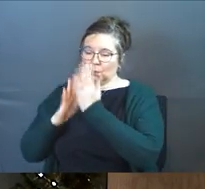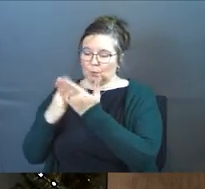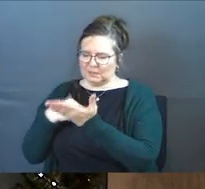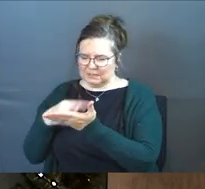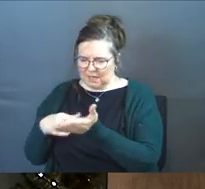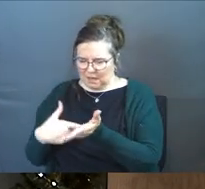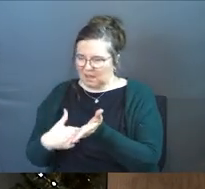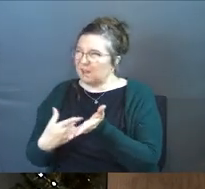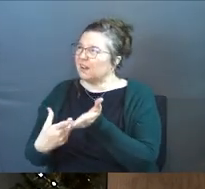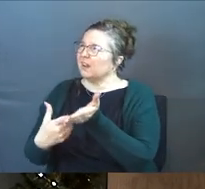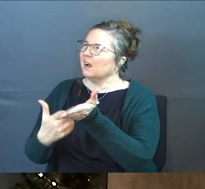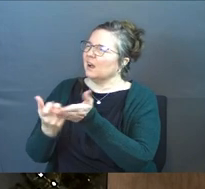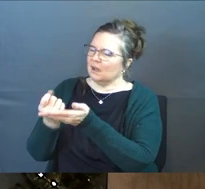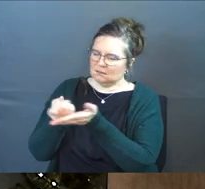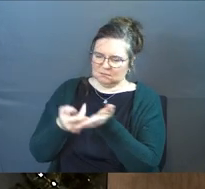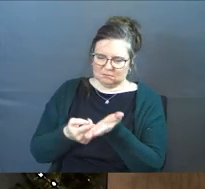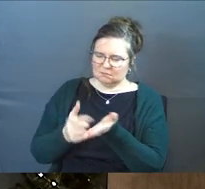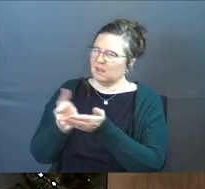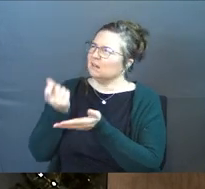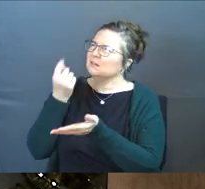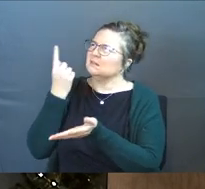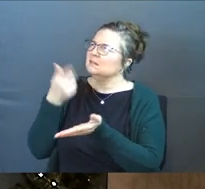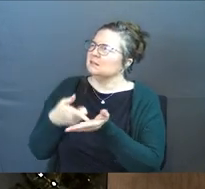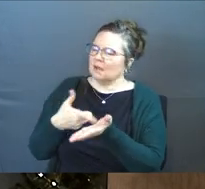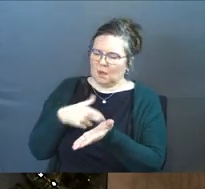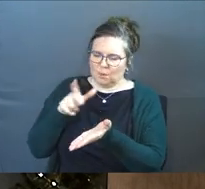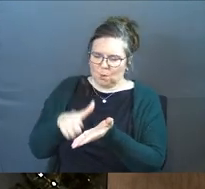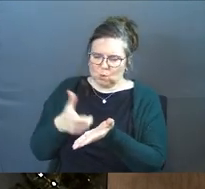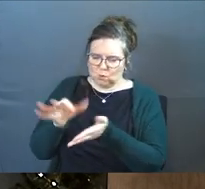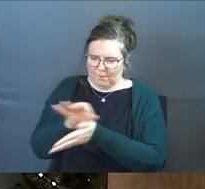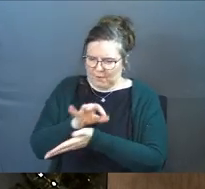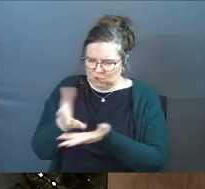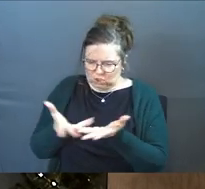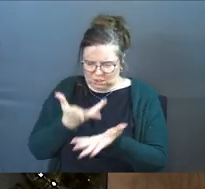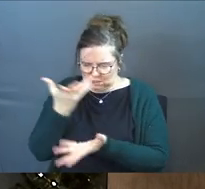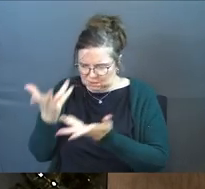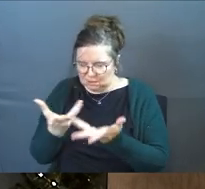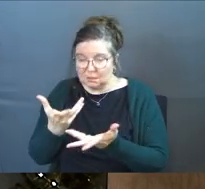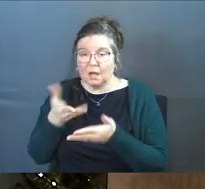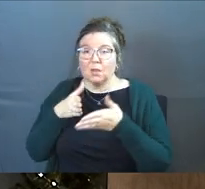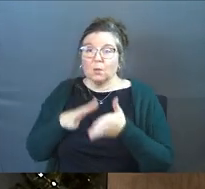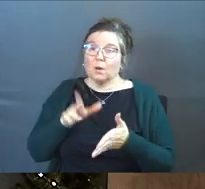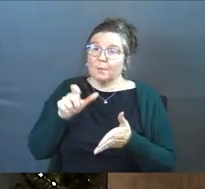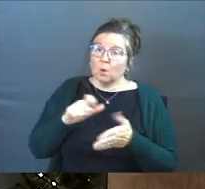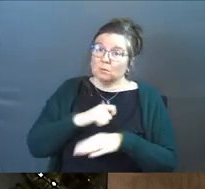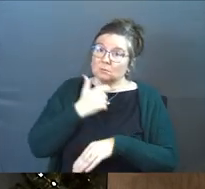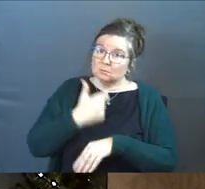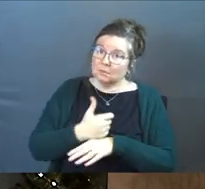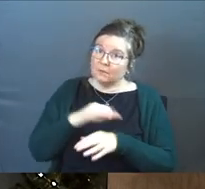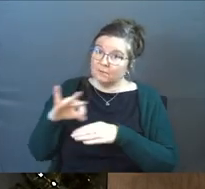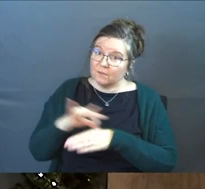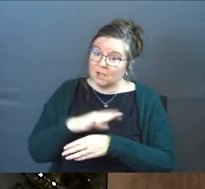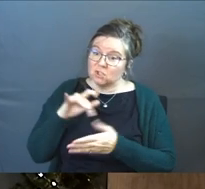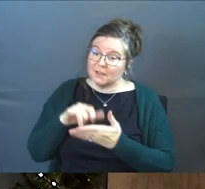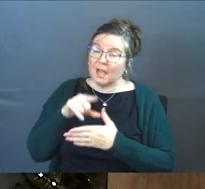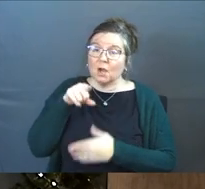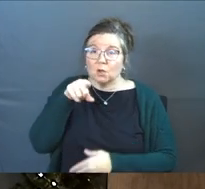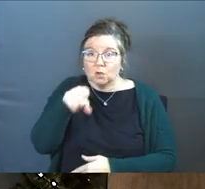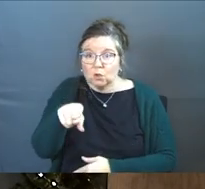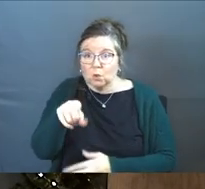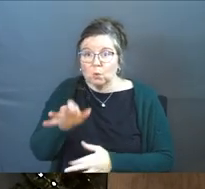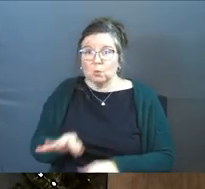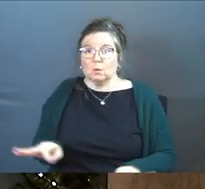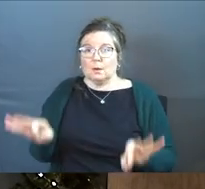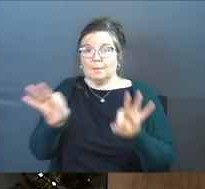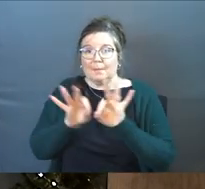how was this originally built? How was this supposed to function? And the way it was supposed to function is that you